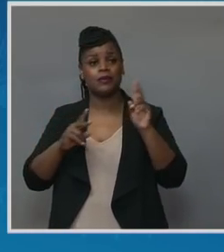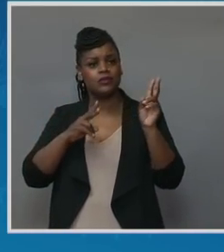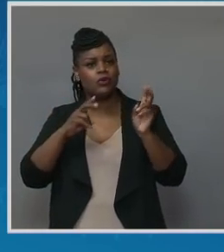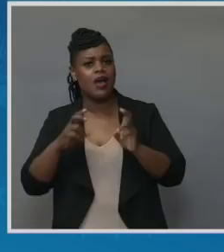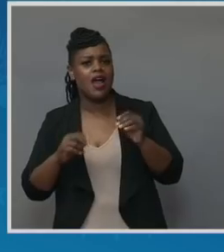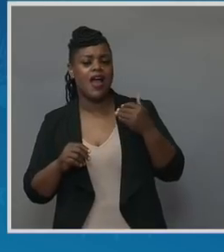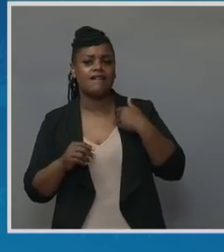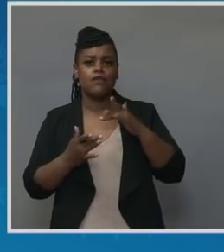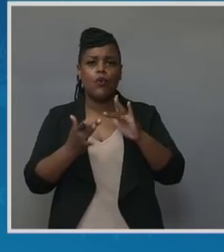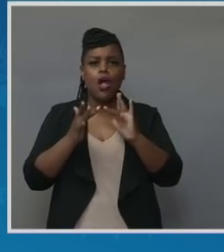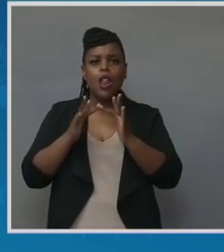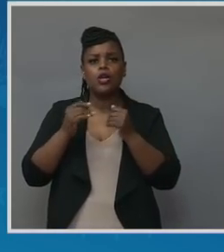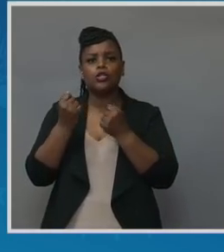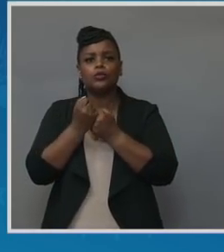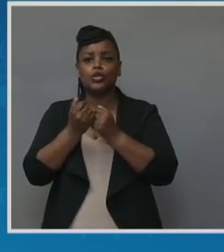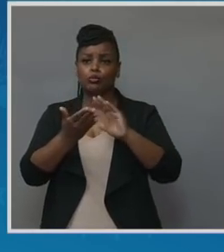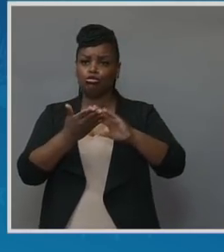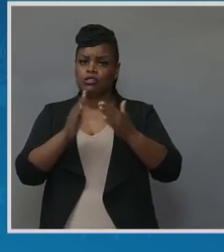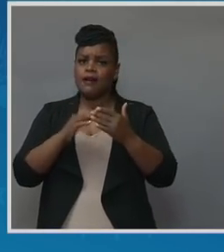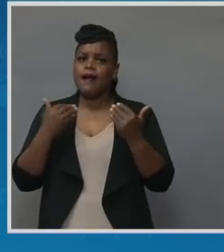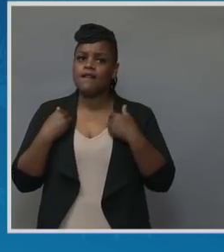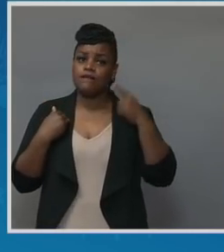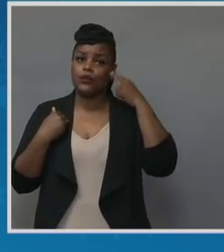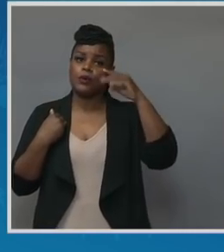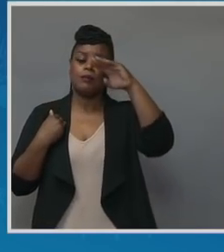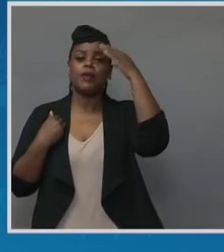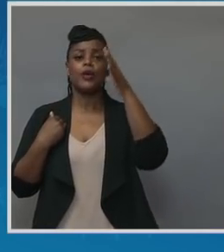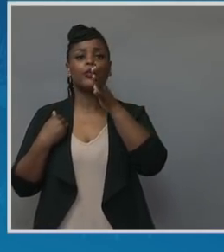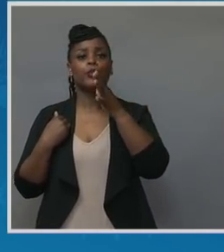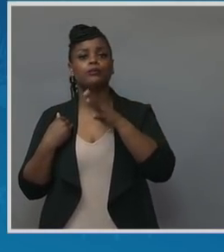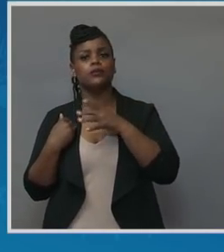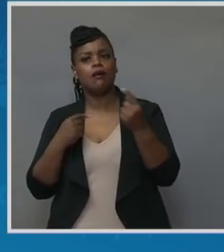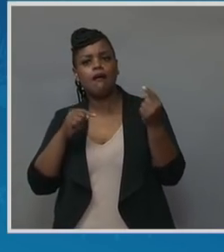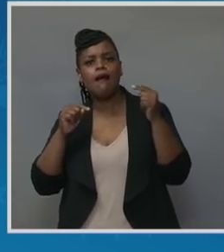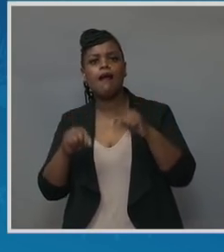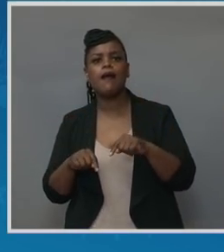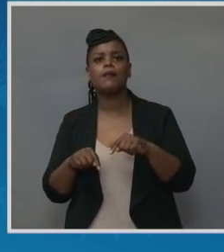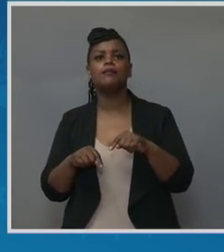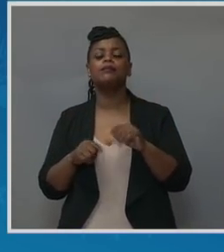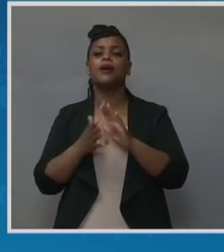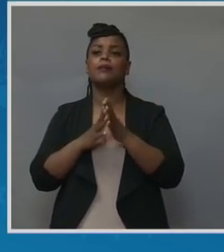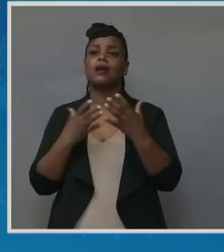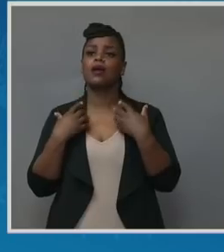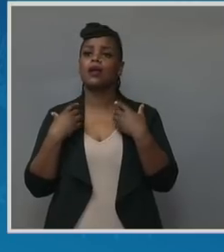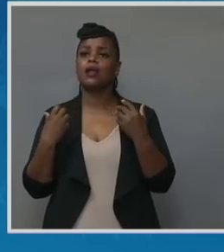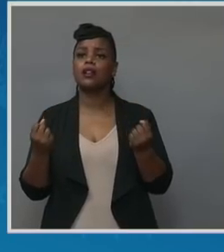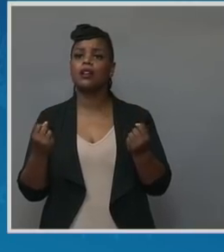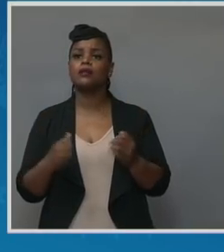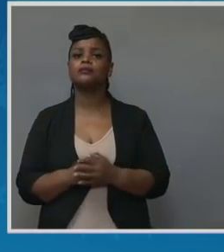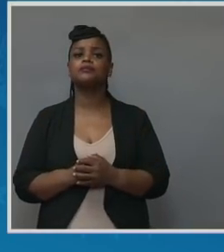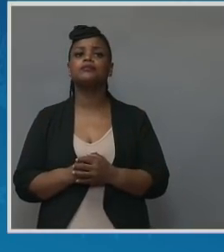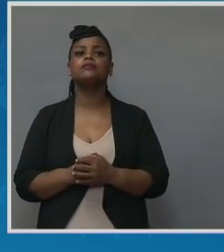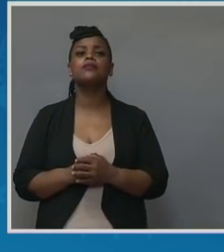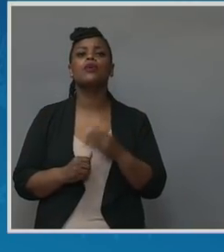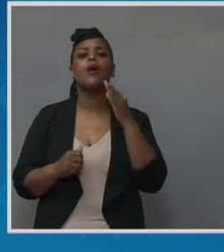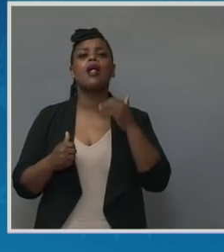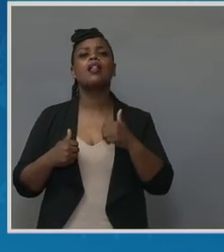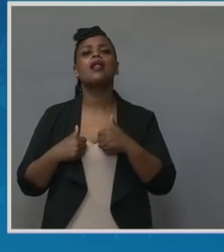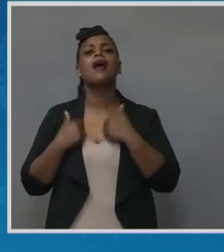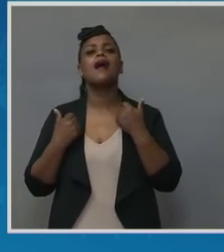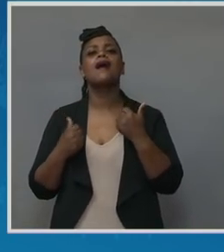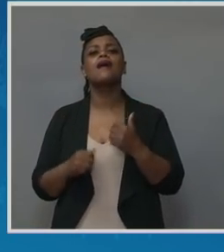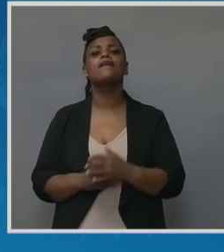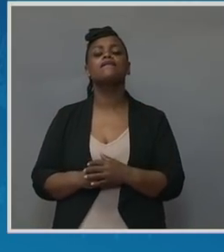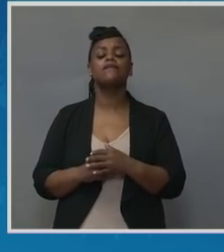and brown women to come and gather and get the healing they need to really thrive at their loss. Since the pandemic has started,